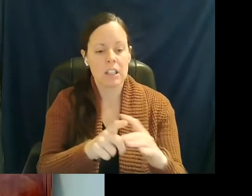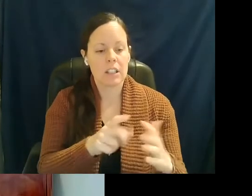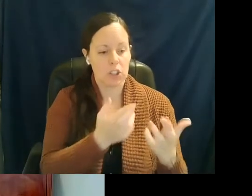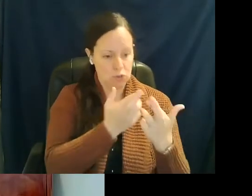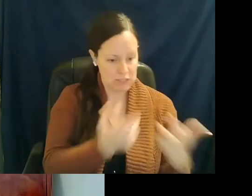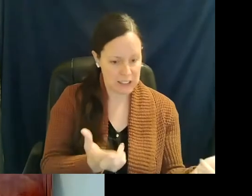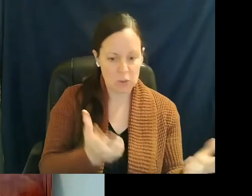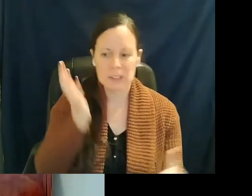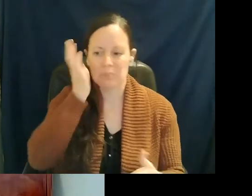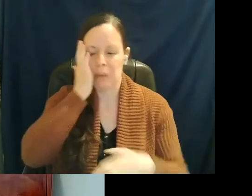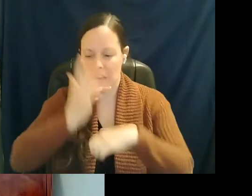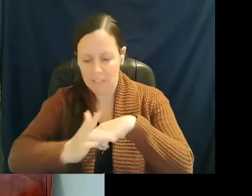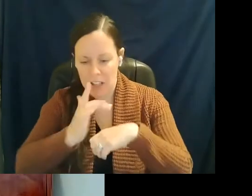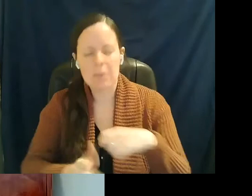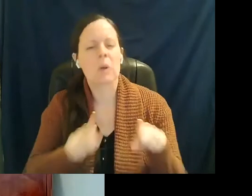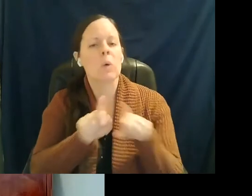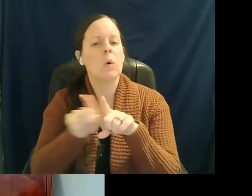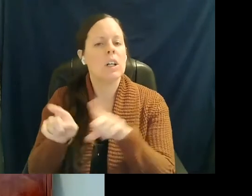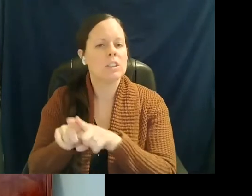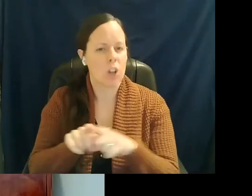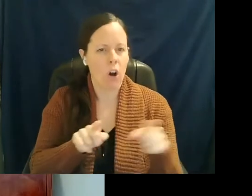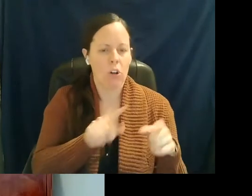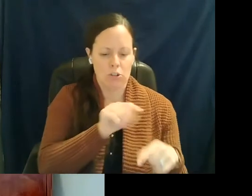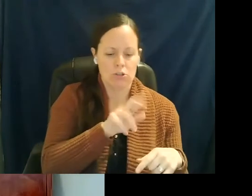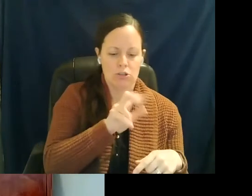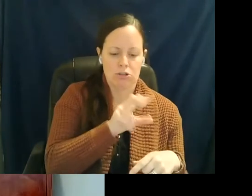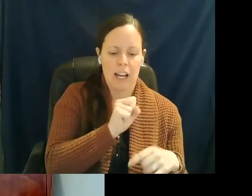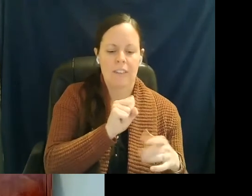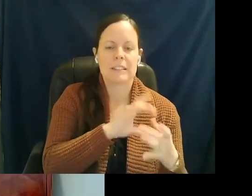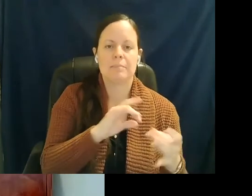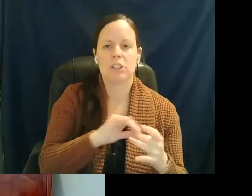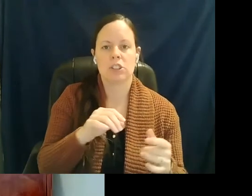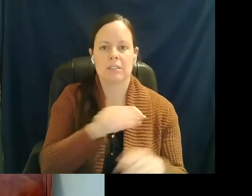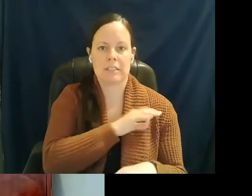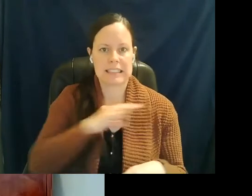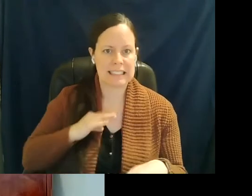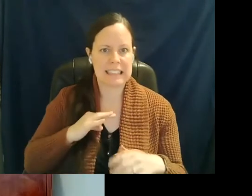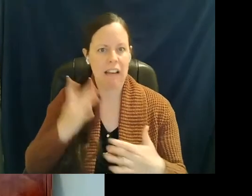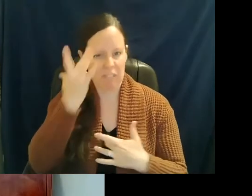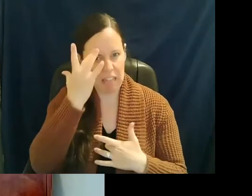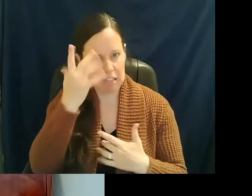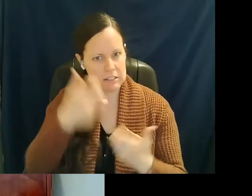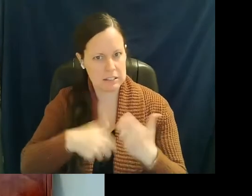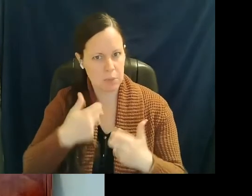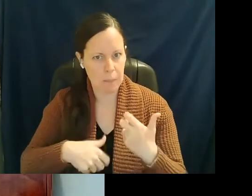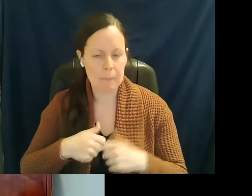availability, but also, as Travis mentioned, staff illness issues with